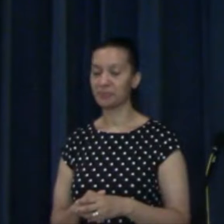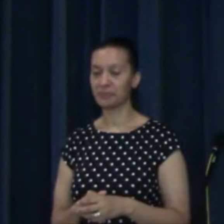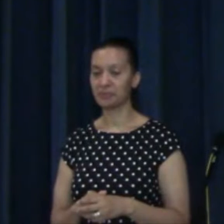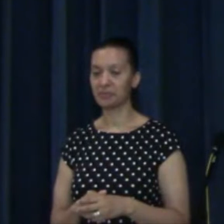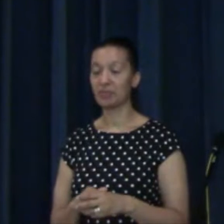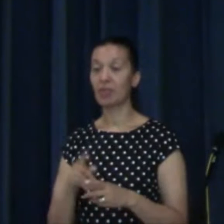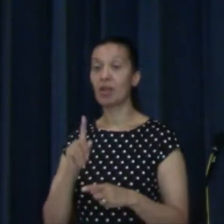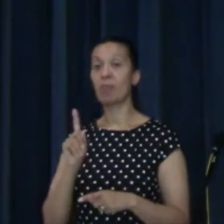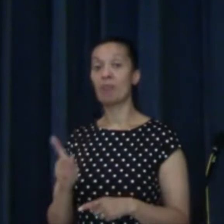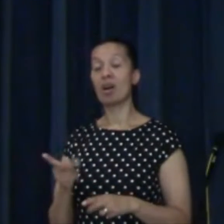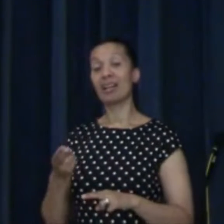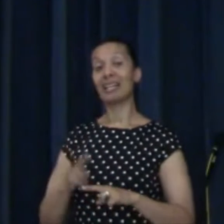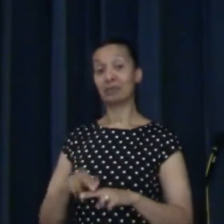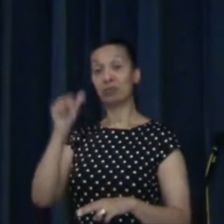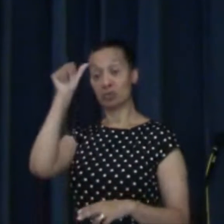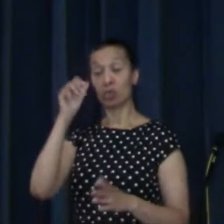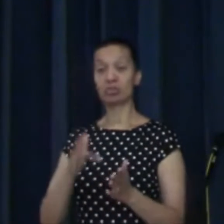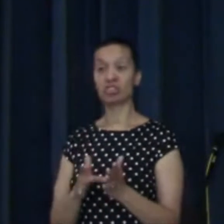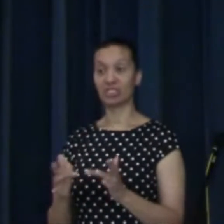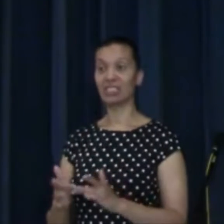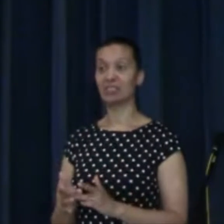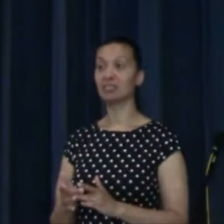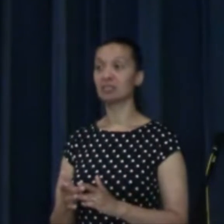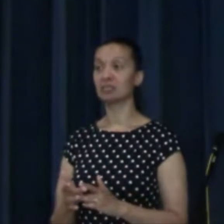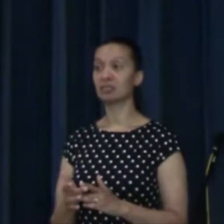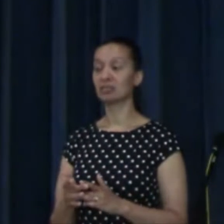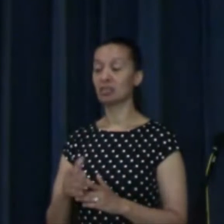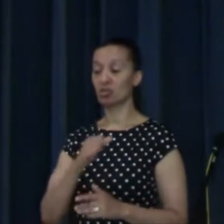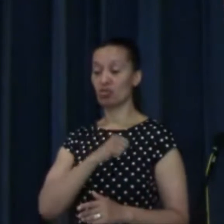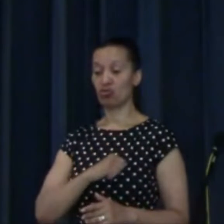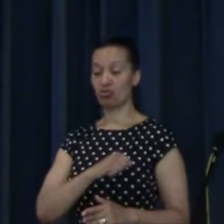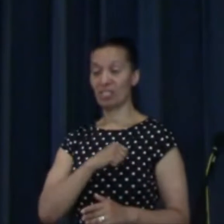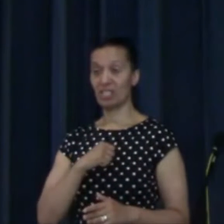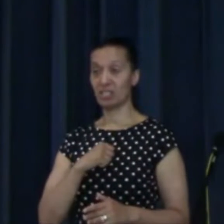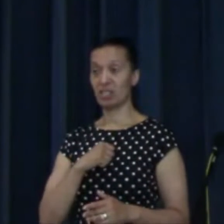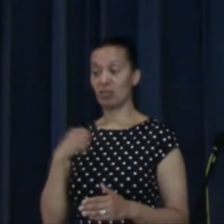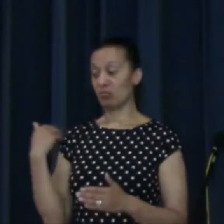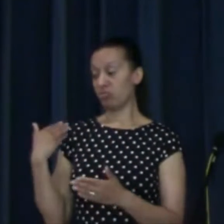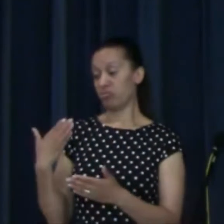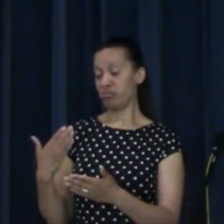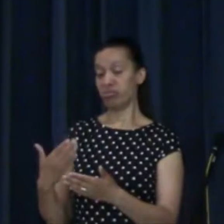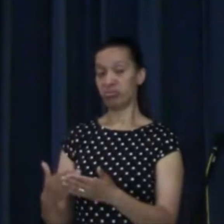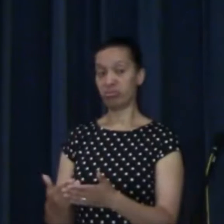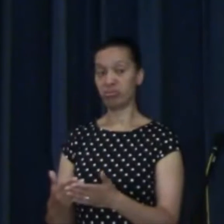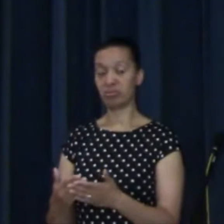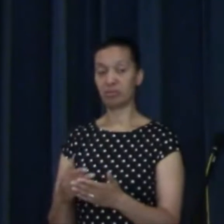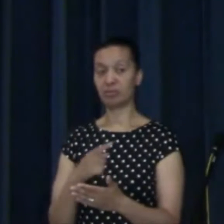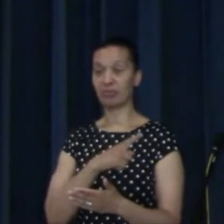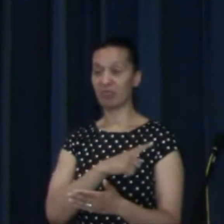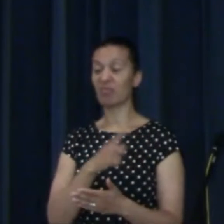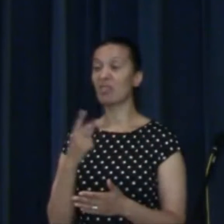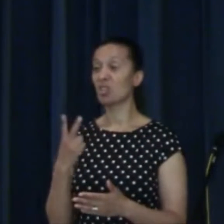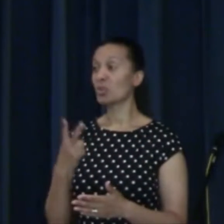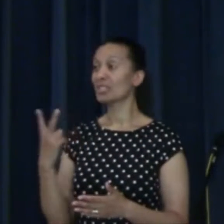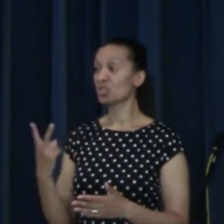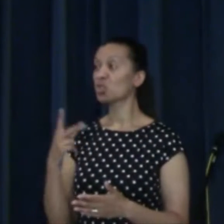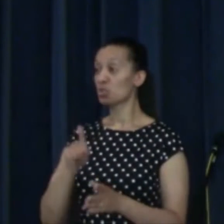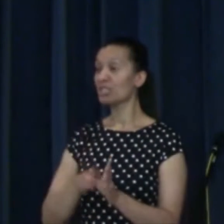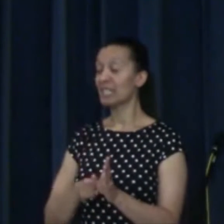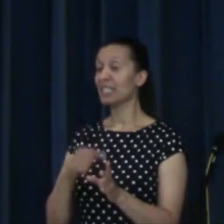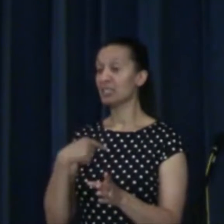But if you do know Jesus, if you have been a Christian, I've been a Christian for about 22 years.